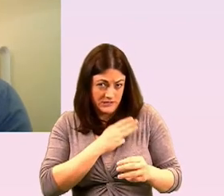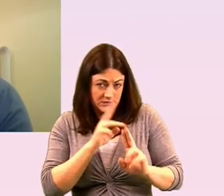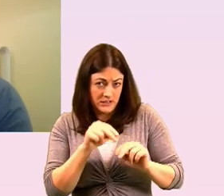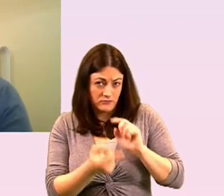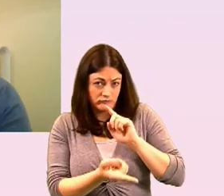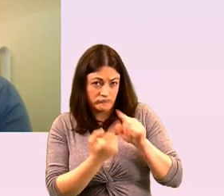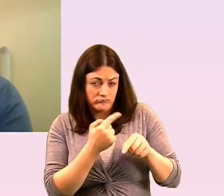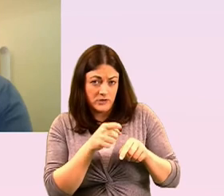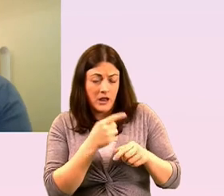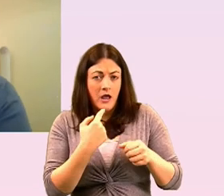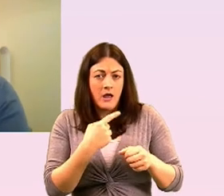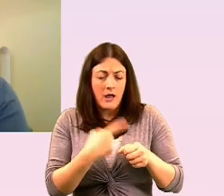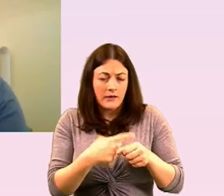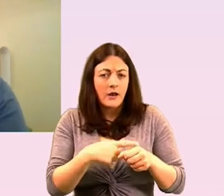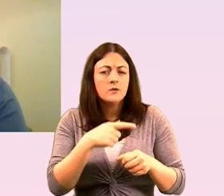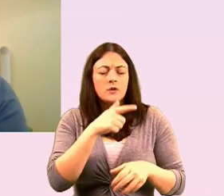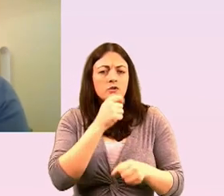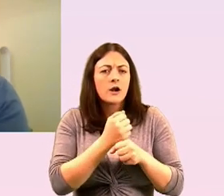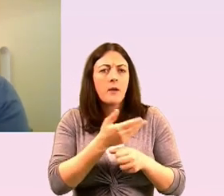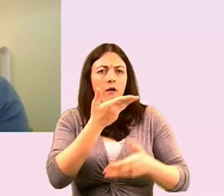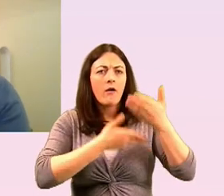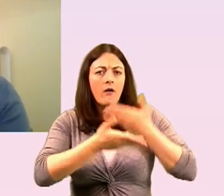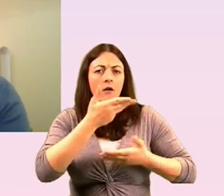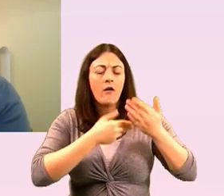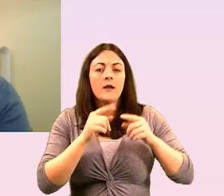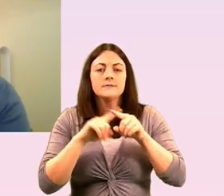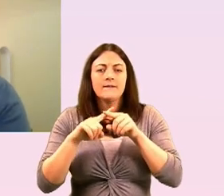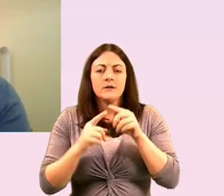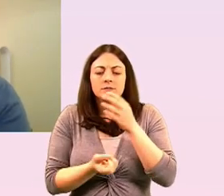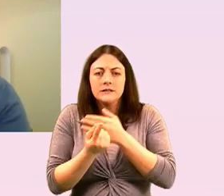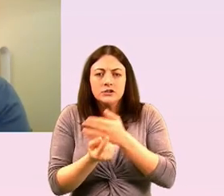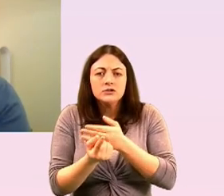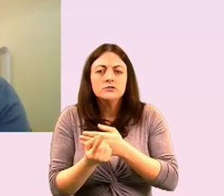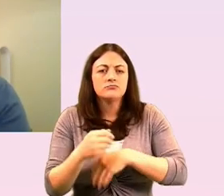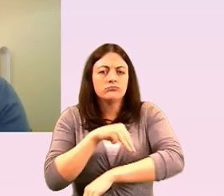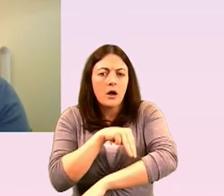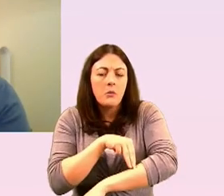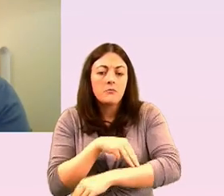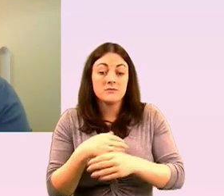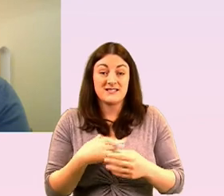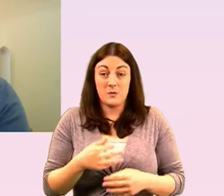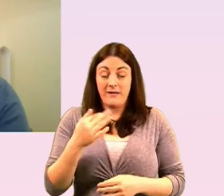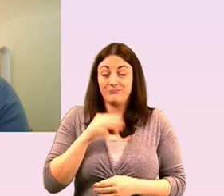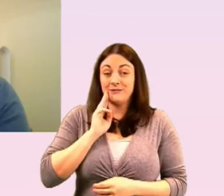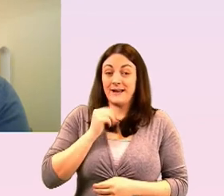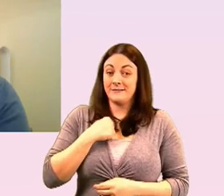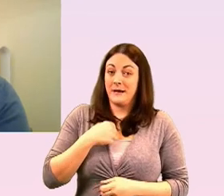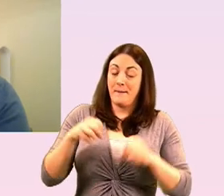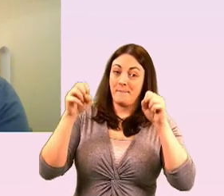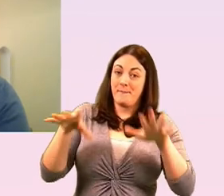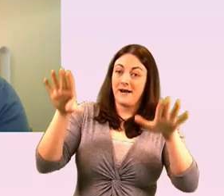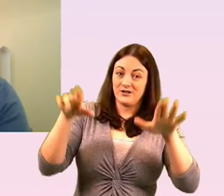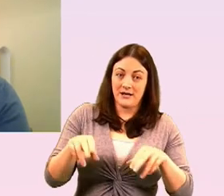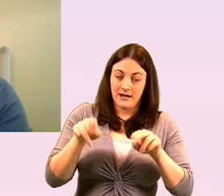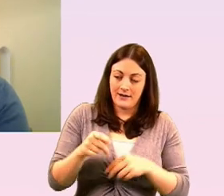into a lot of the issues that you're seeing if i could wave a magic wand and give you the money to